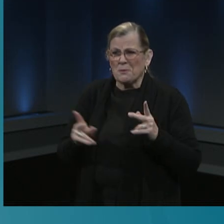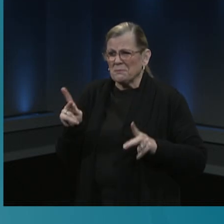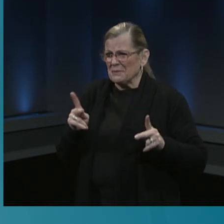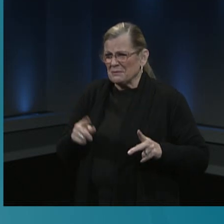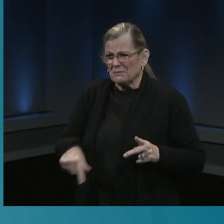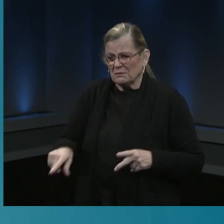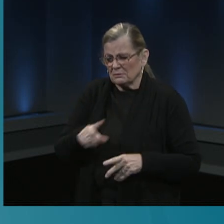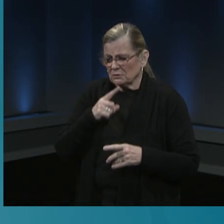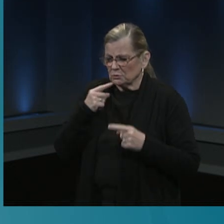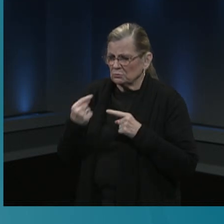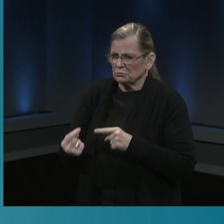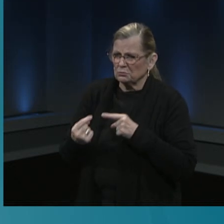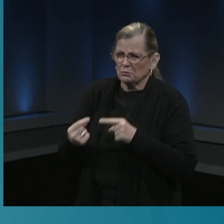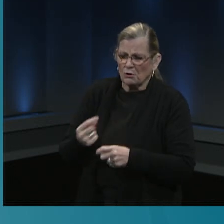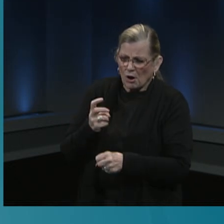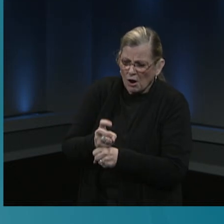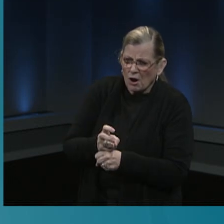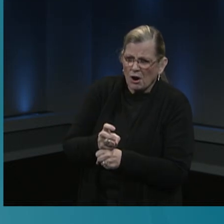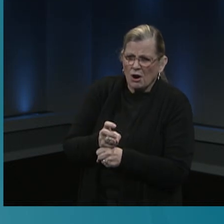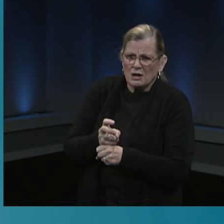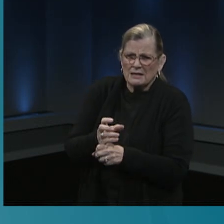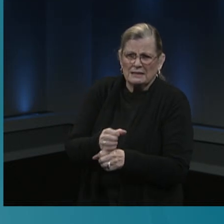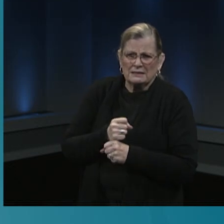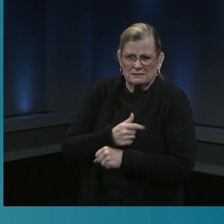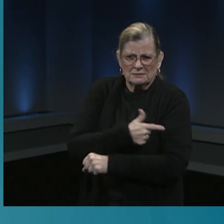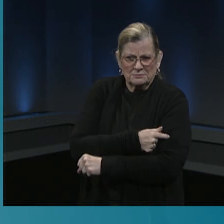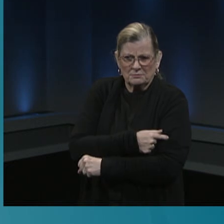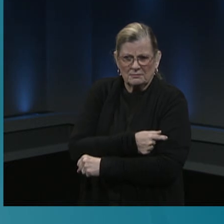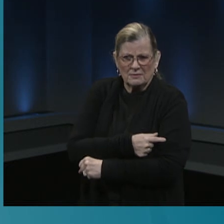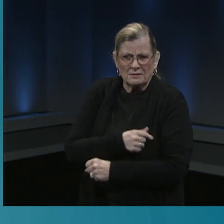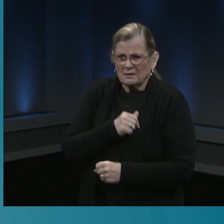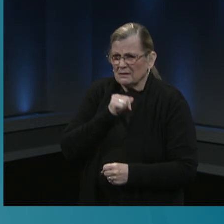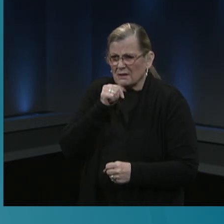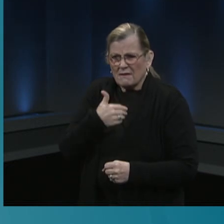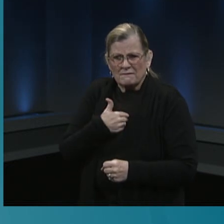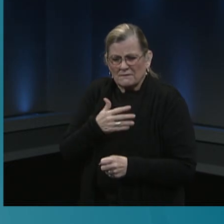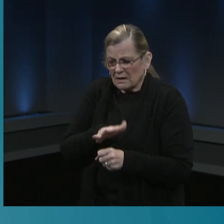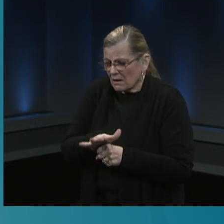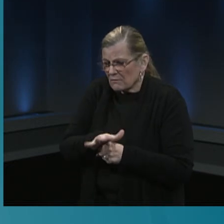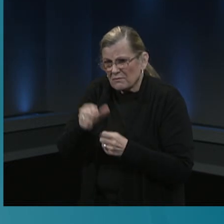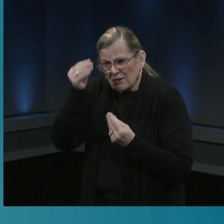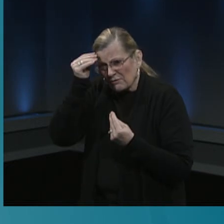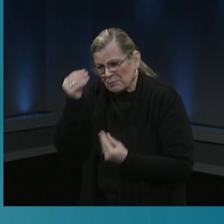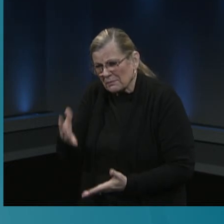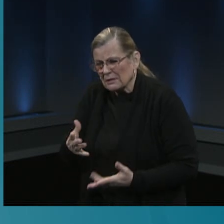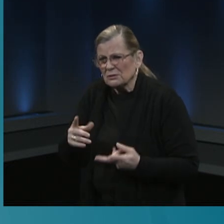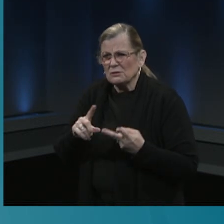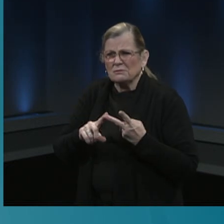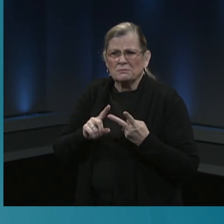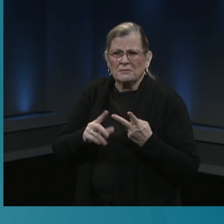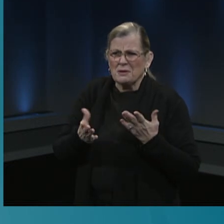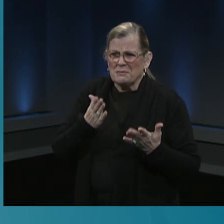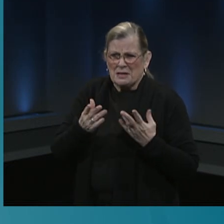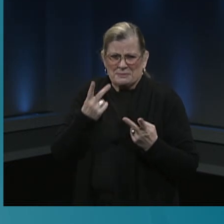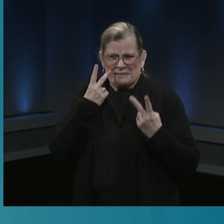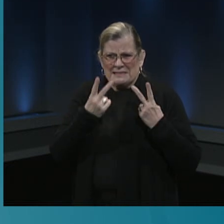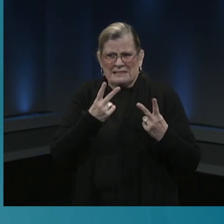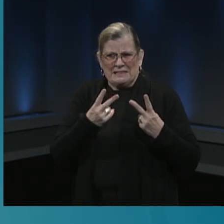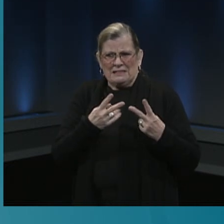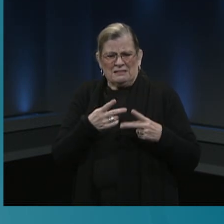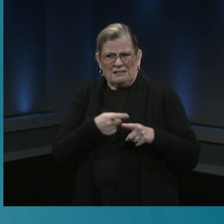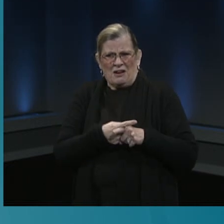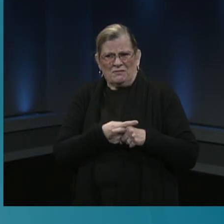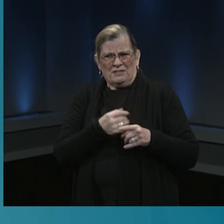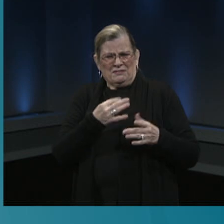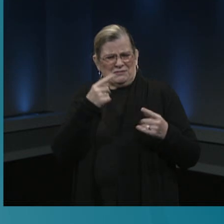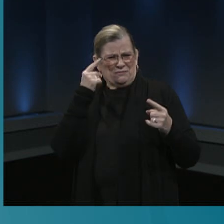in part because you may not have enough information, or you may be seeing contradictory or concerning information on